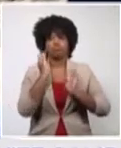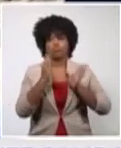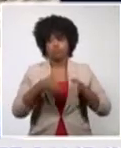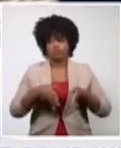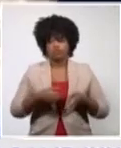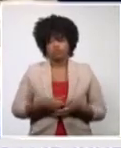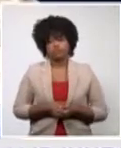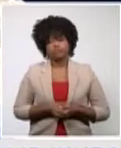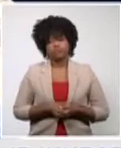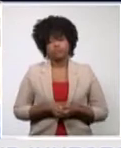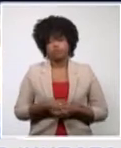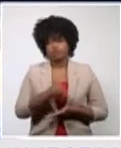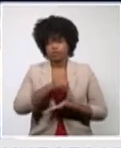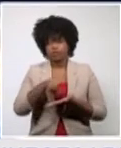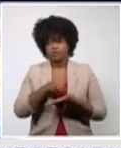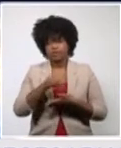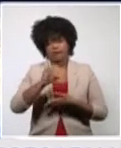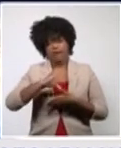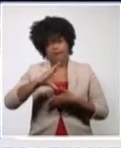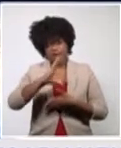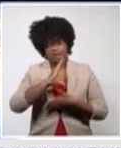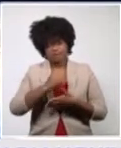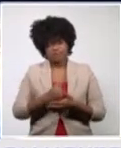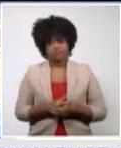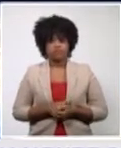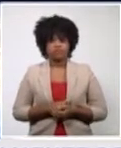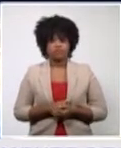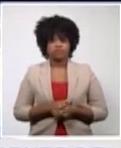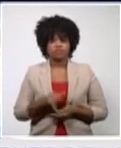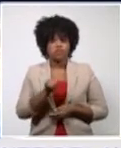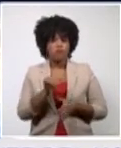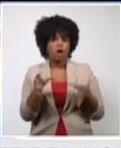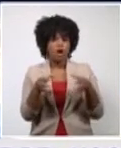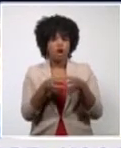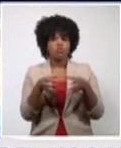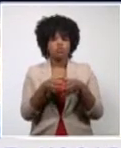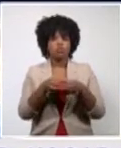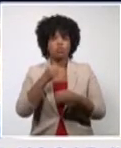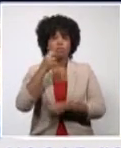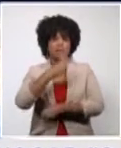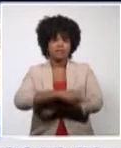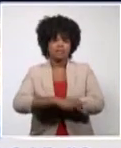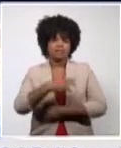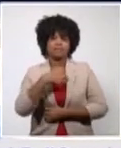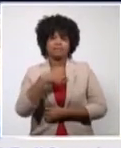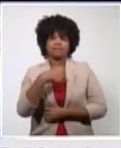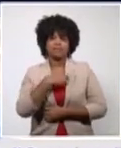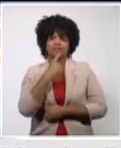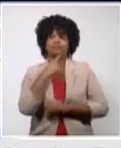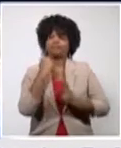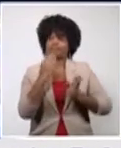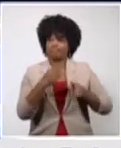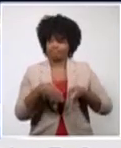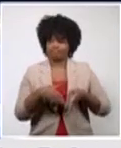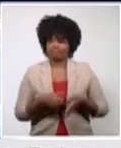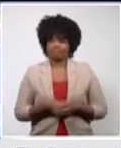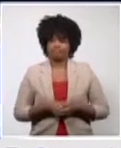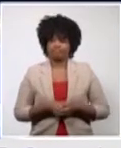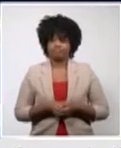And in the case of the Caribbean islands, there is also a group of countries that have high